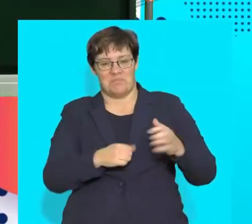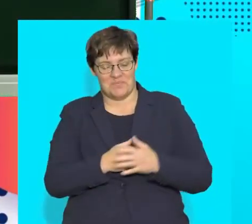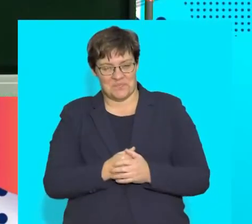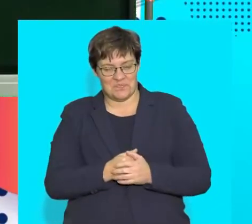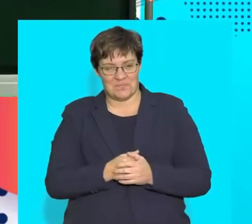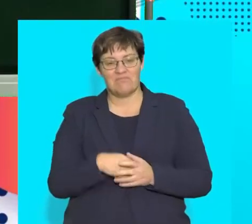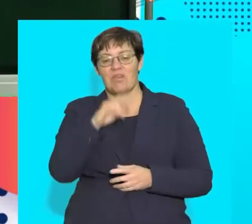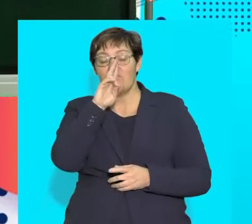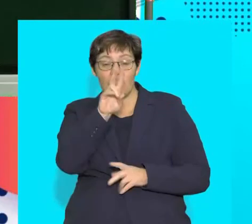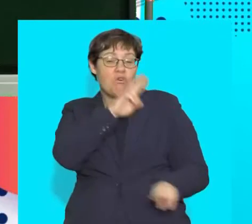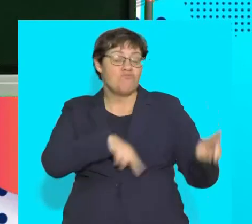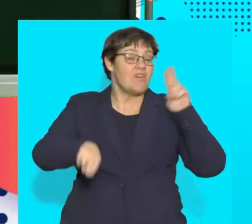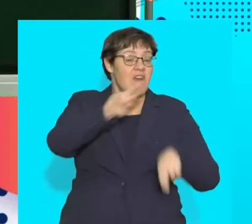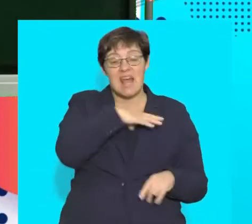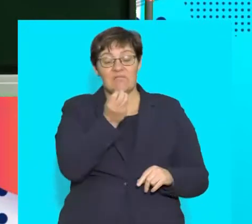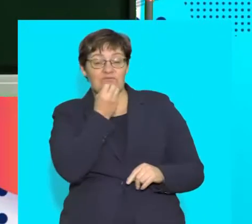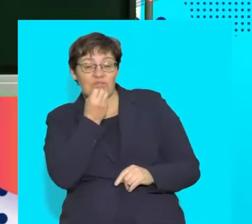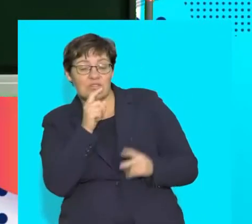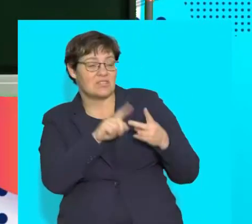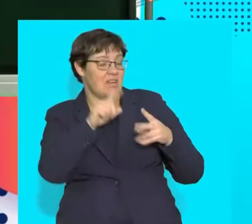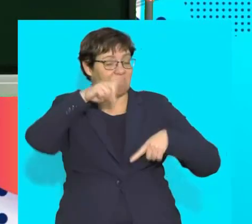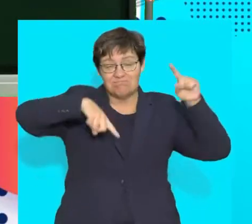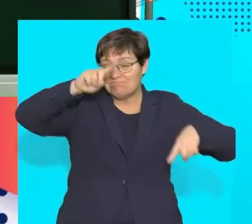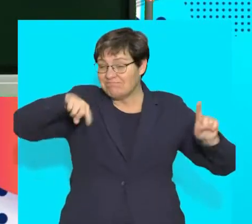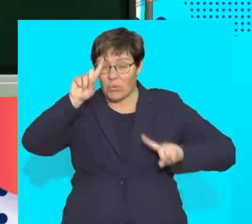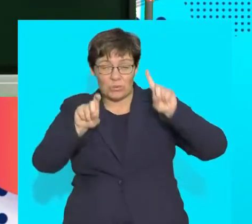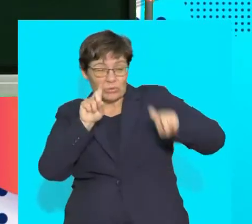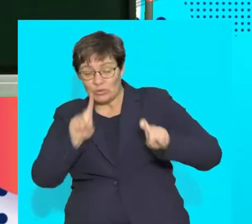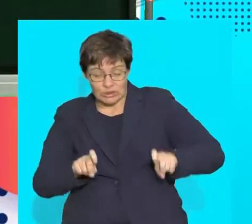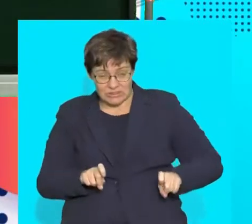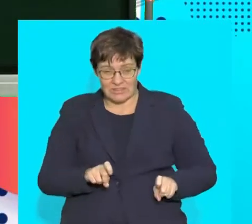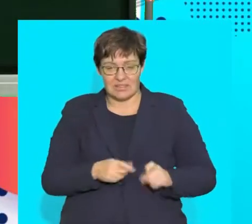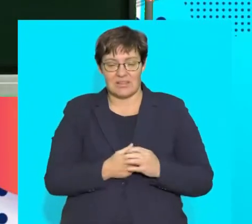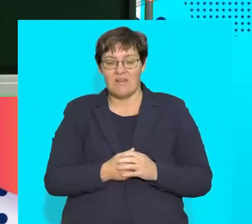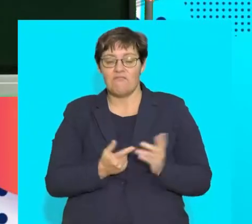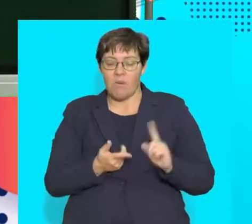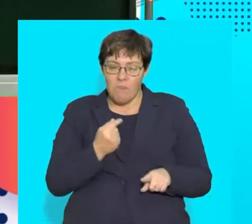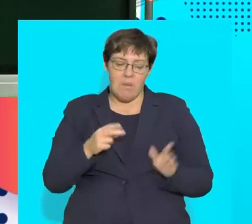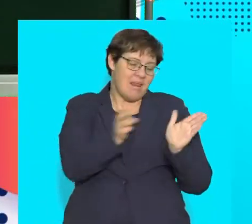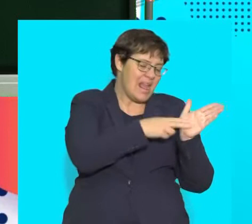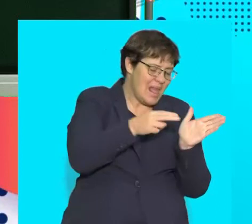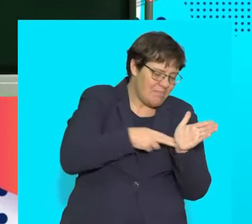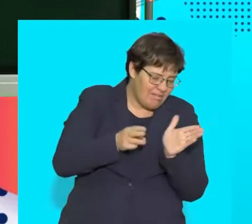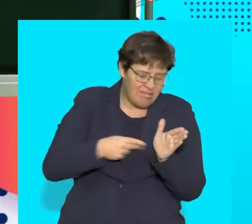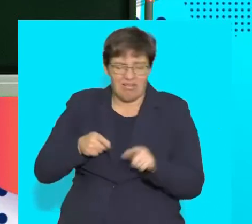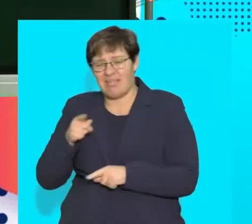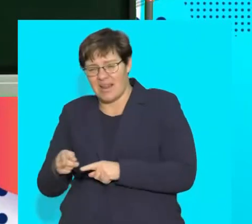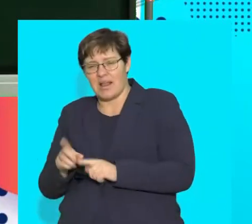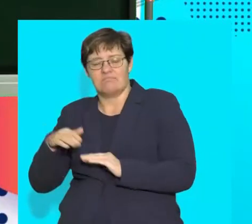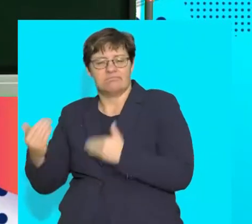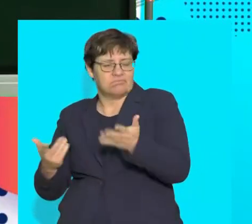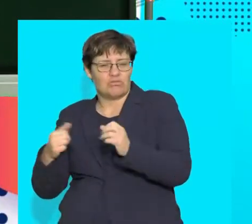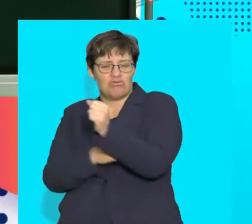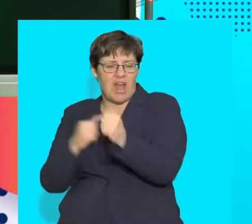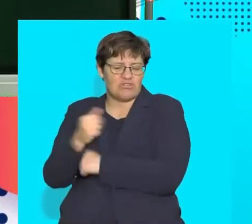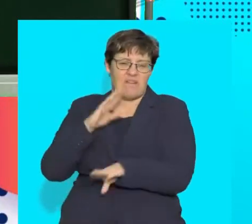for me, that's a wrap. We've looked at revising nutrition. We've looked at various different questions from labeling parts